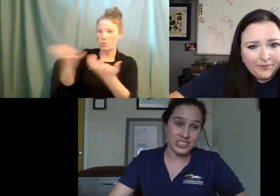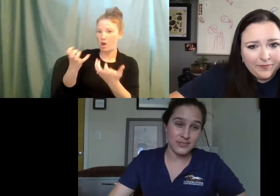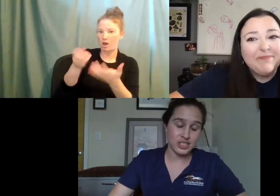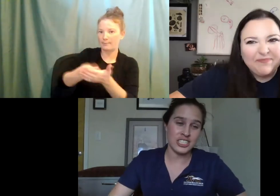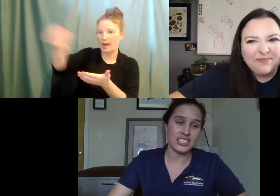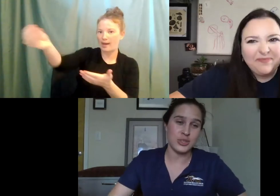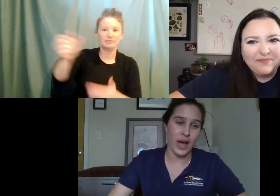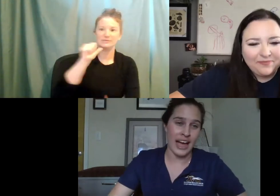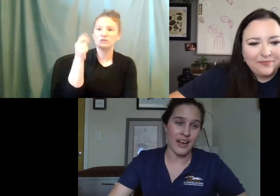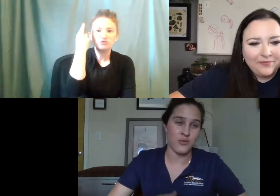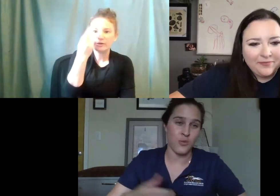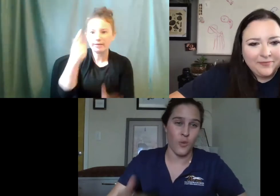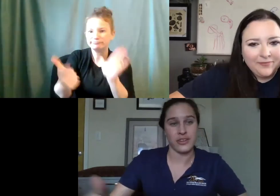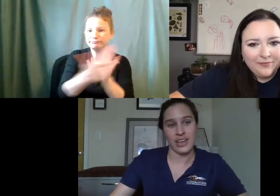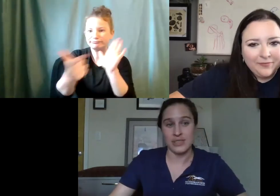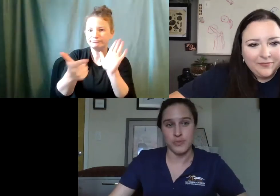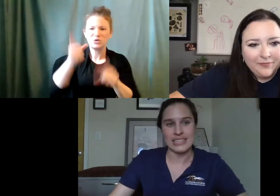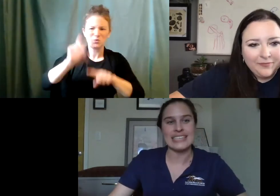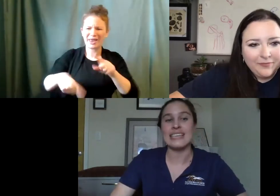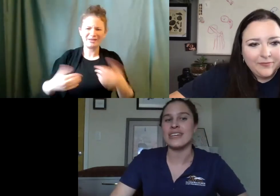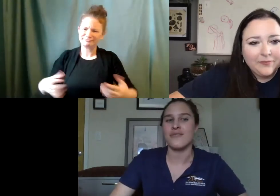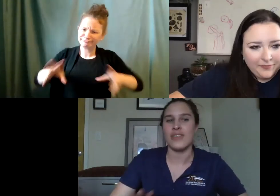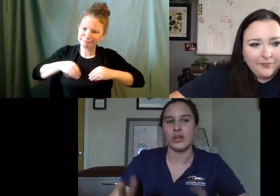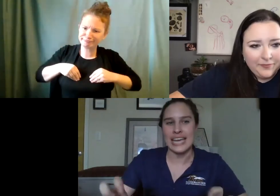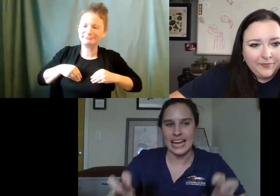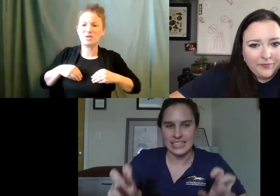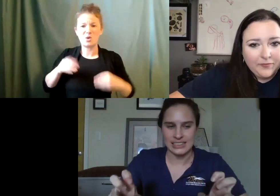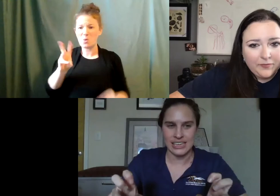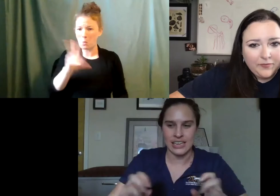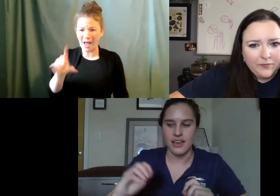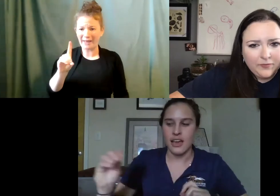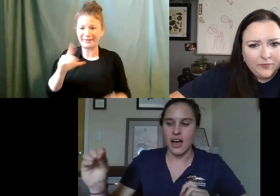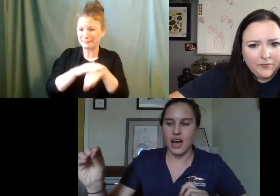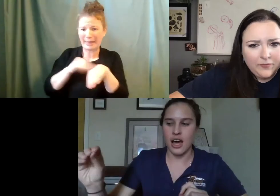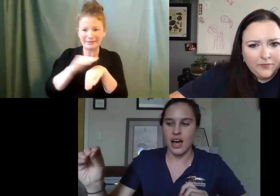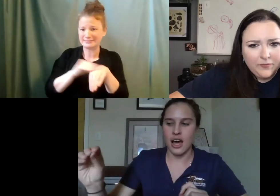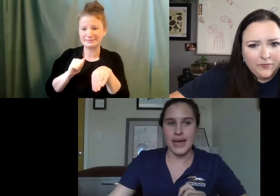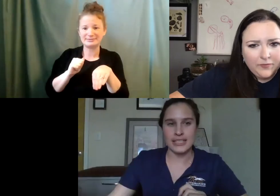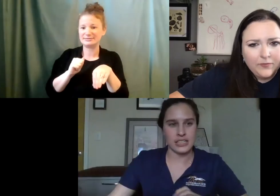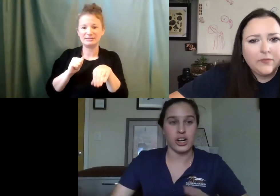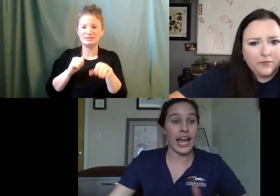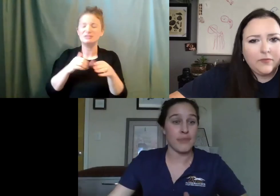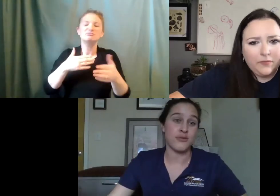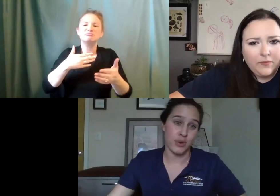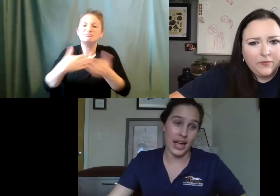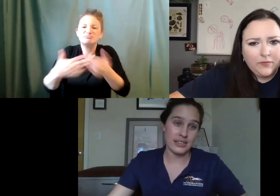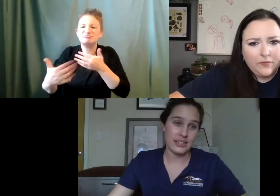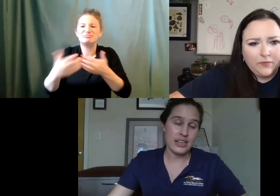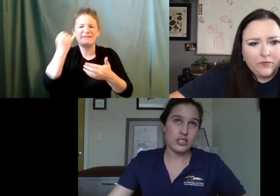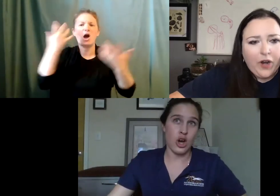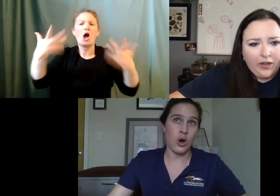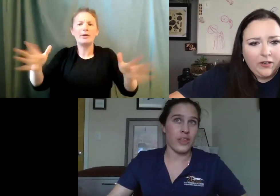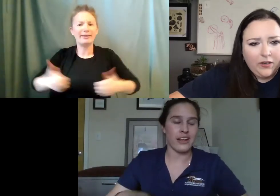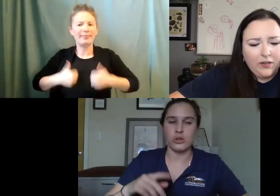illegal in Virginia to have wildlife as pets, even if they were technically, uh, domestically or captive bred.